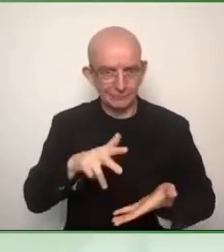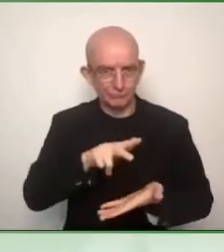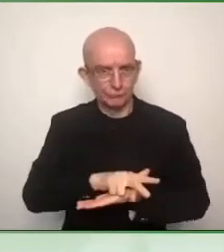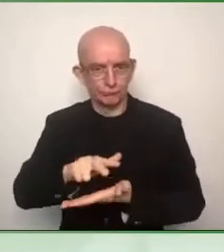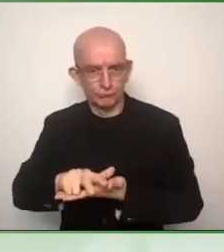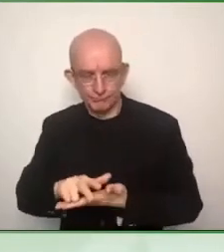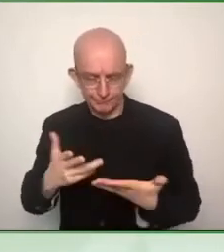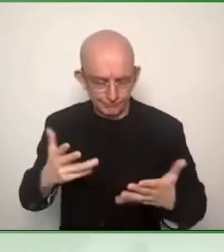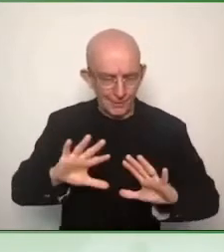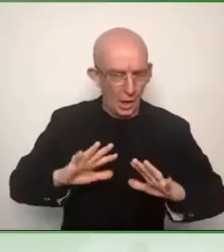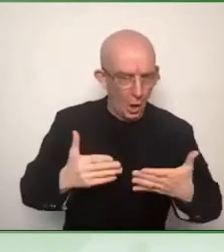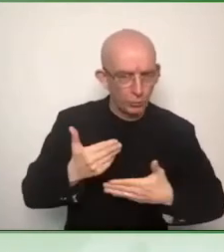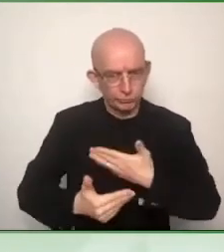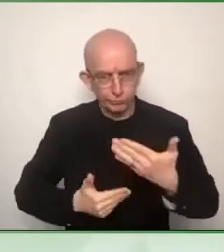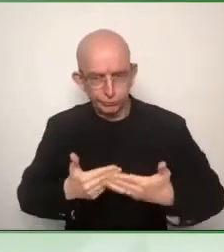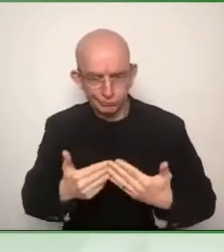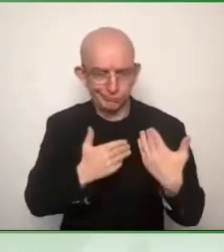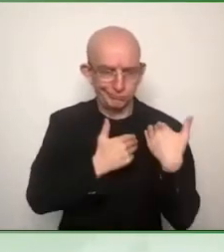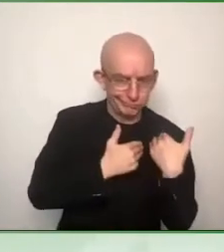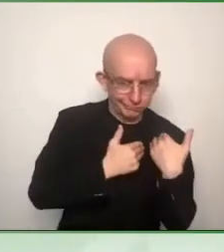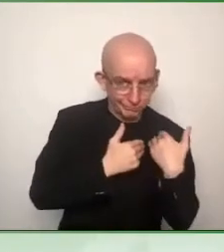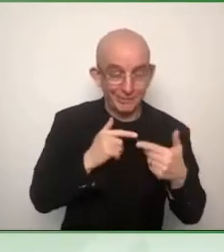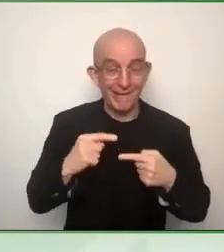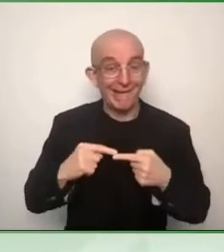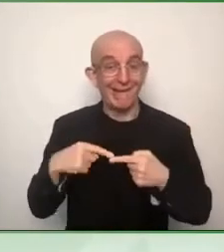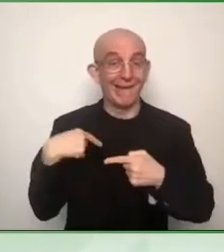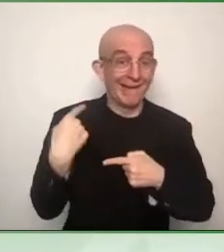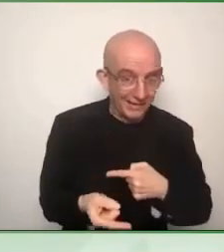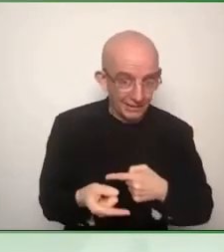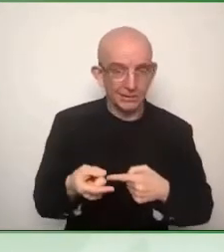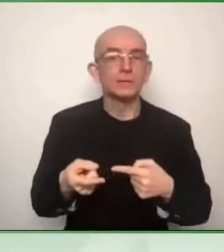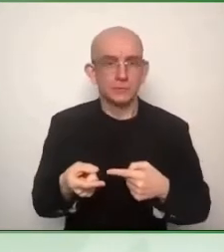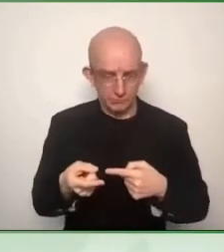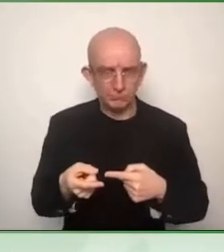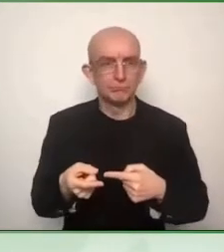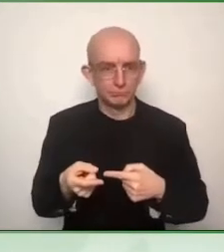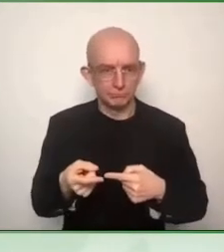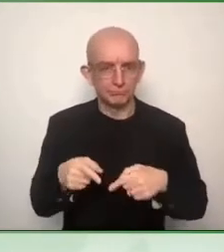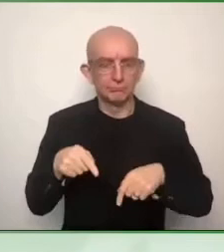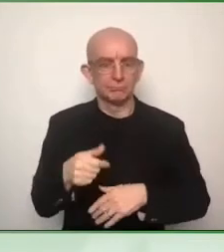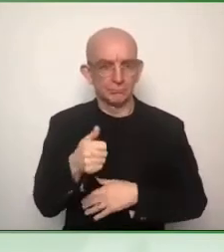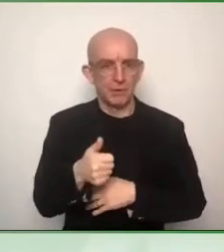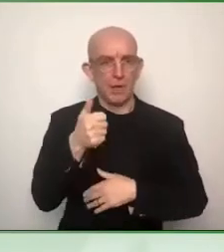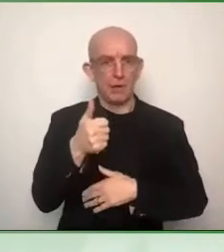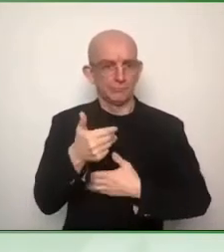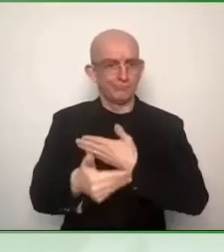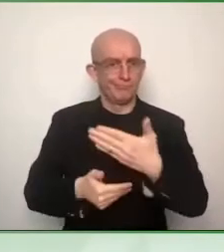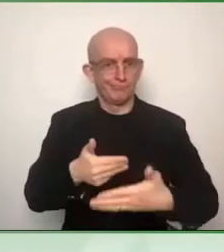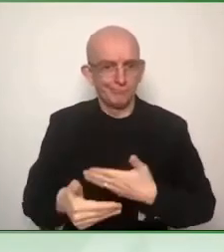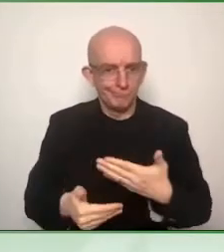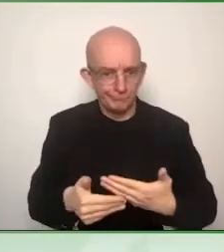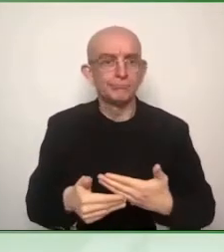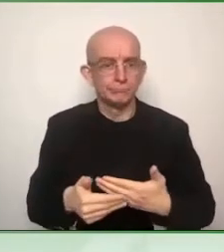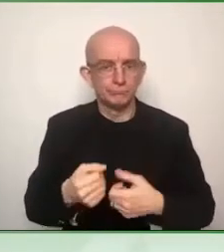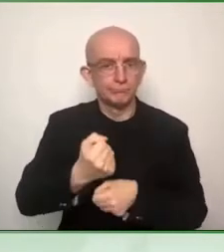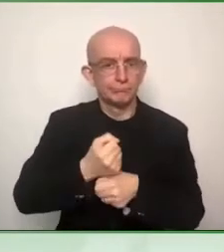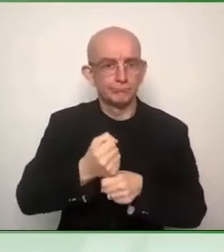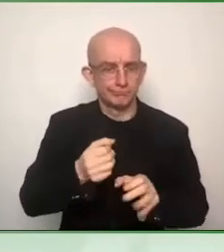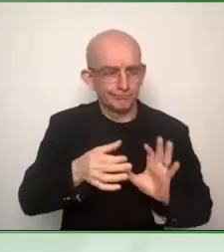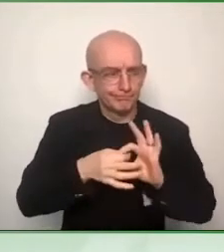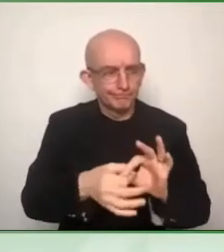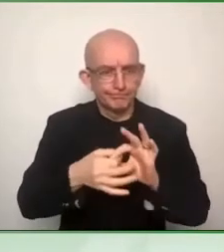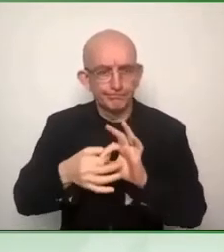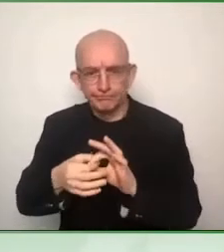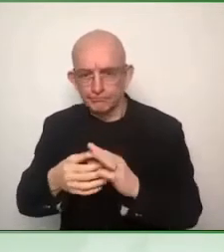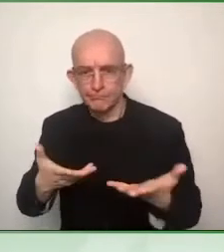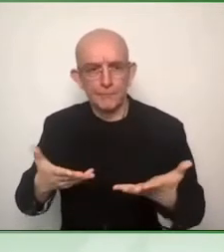economic operators, procurers, to support the implementation of the